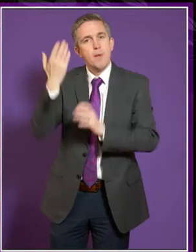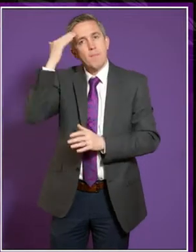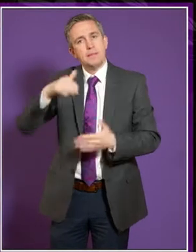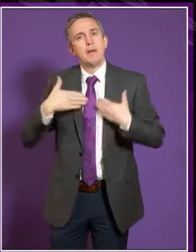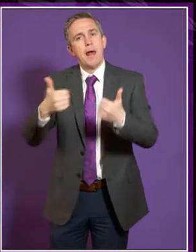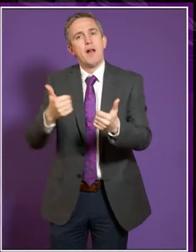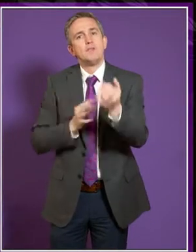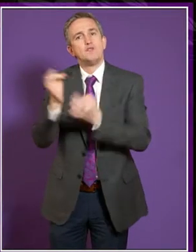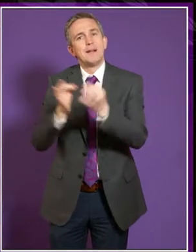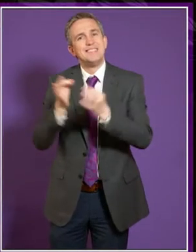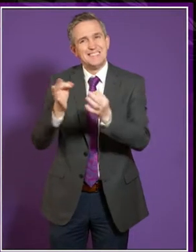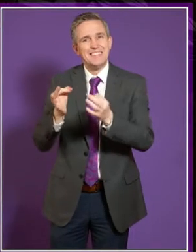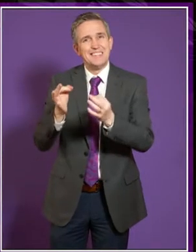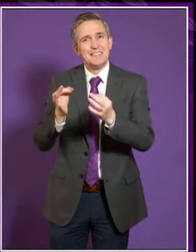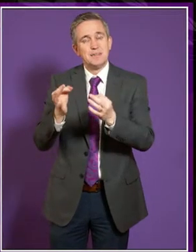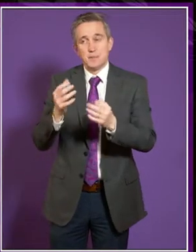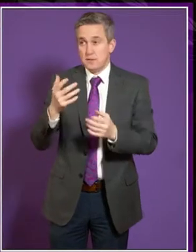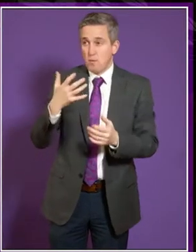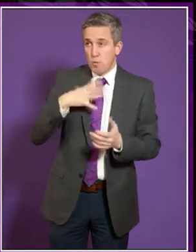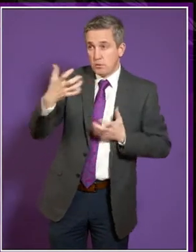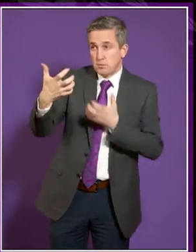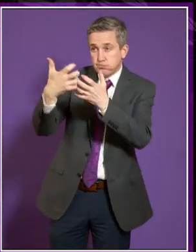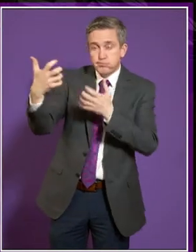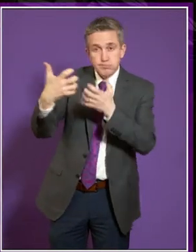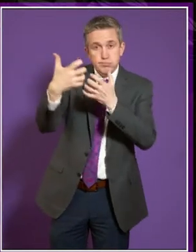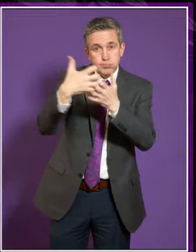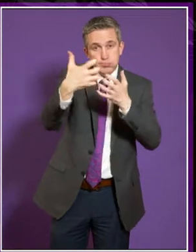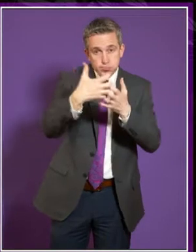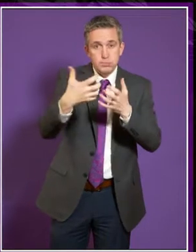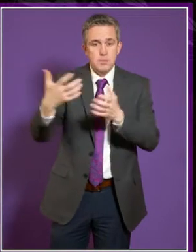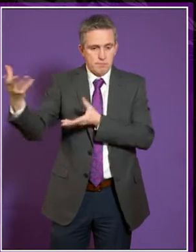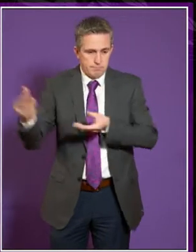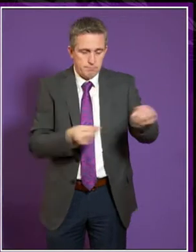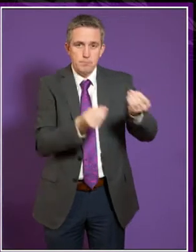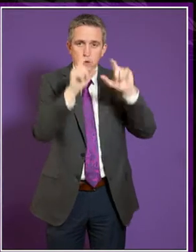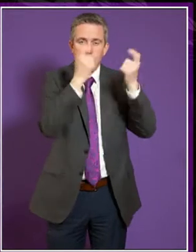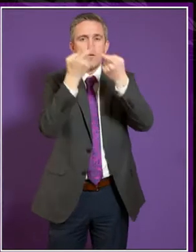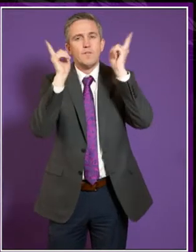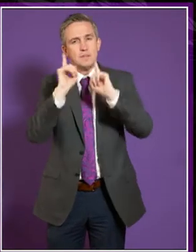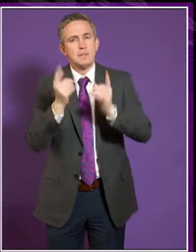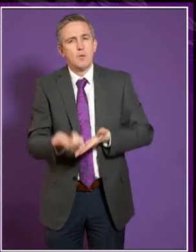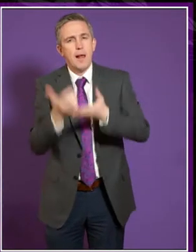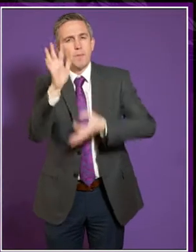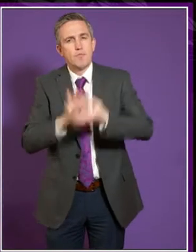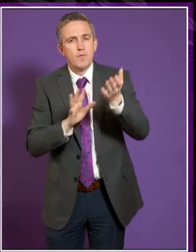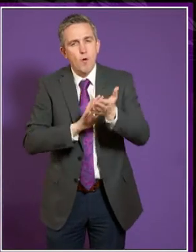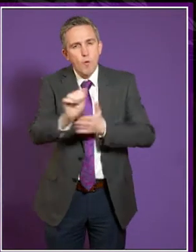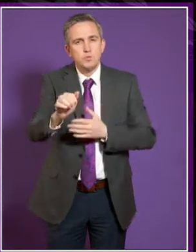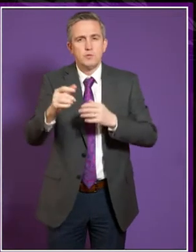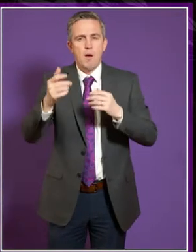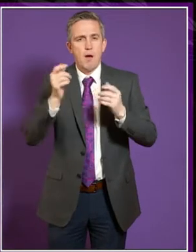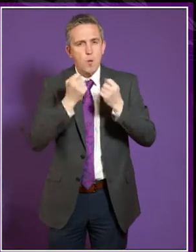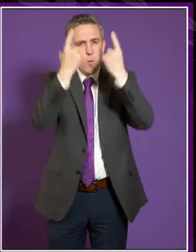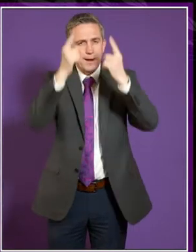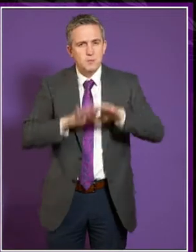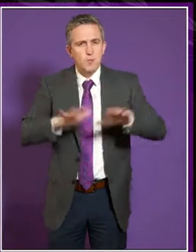we've got real hopes that that will start to turn things around culturally and socially, as well as within colleges and universities. So we're trying to